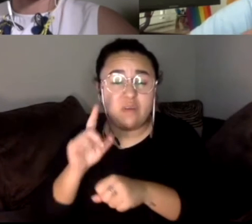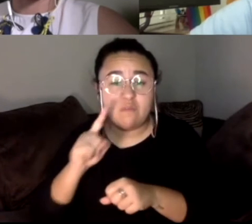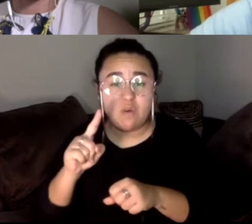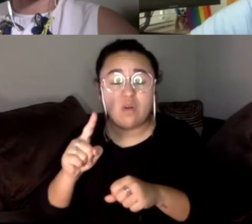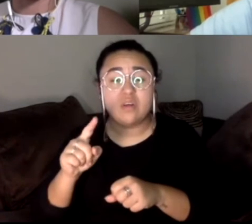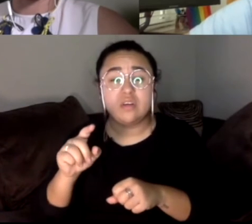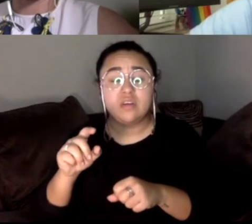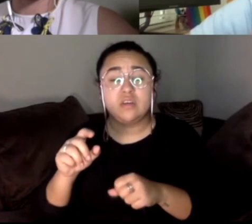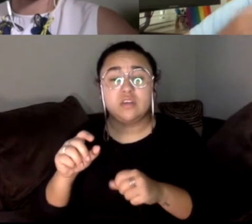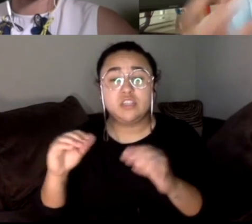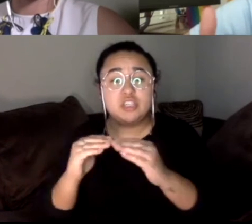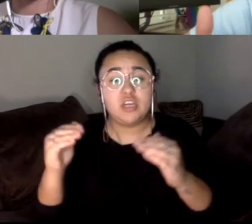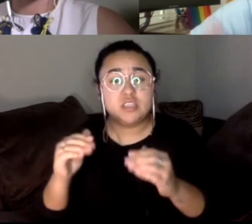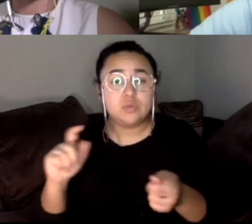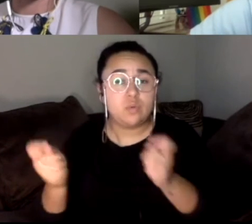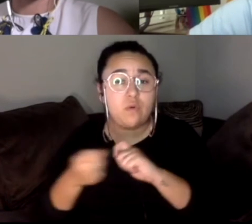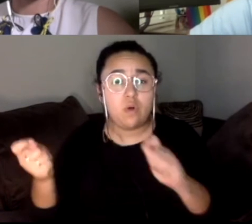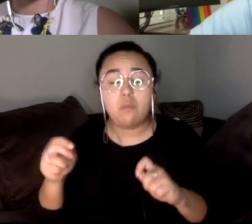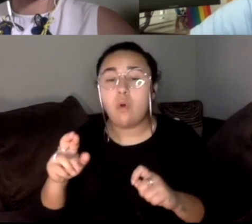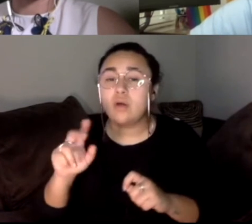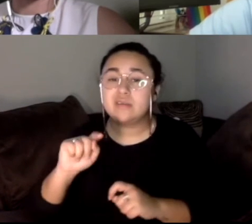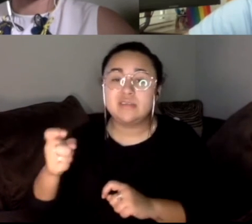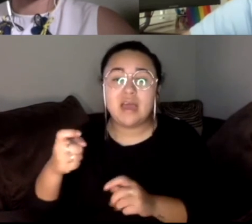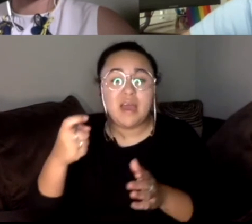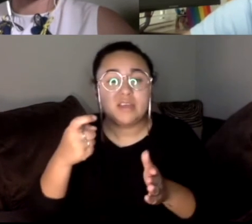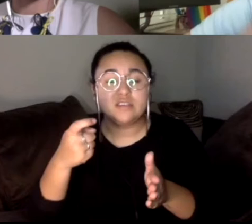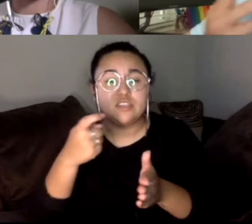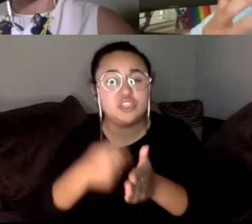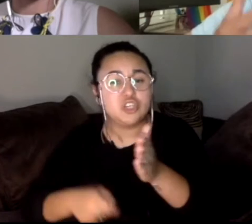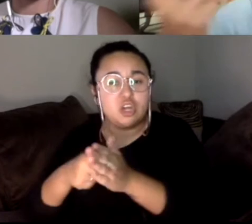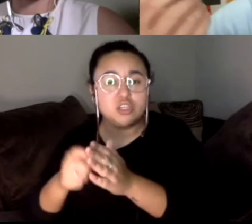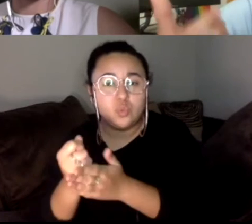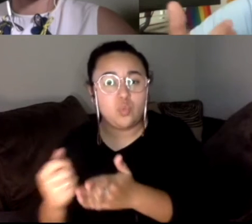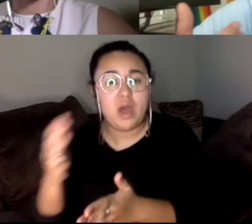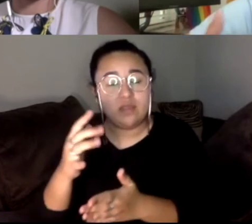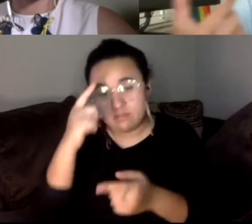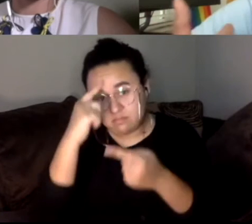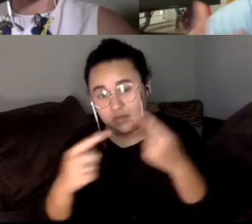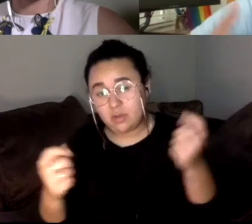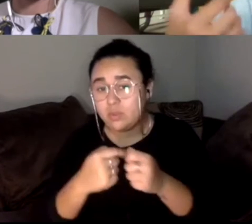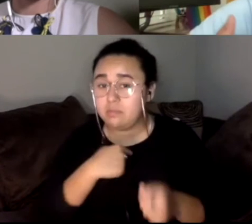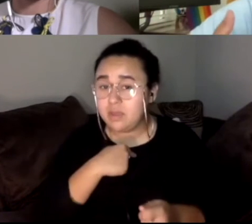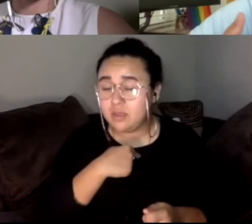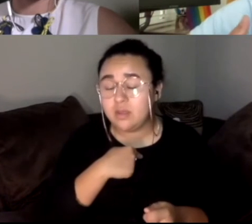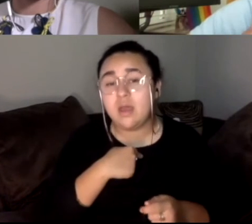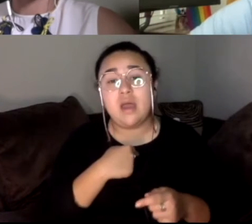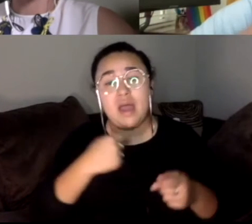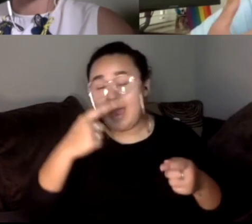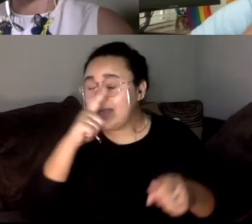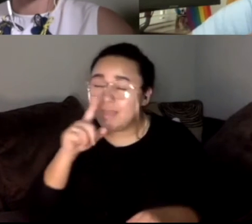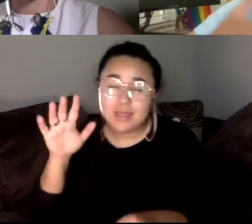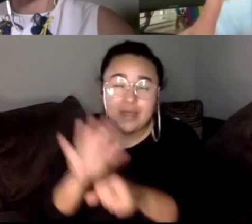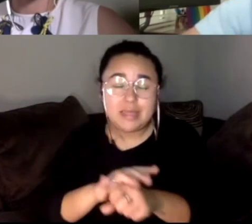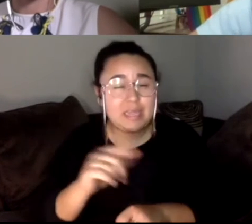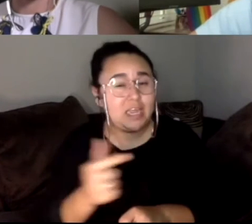or about taxing the wealthy, which he has opposed me on, you know, I can guarantee you Larry Elder or all these other people